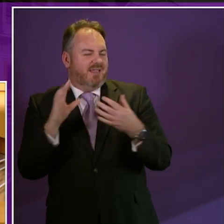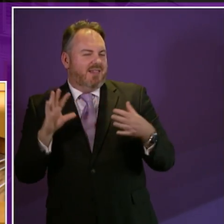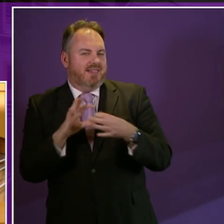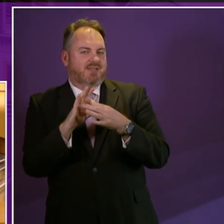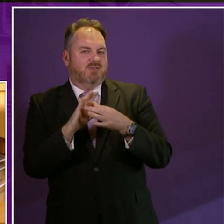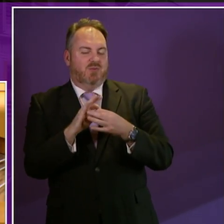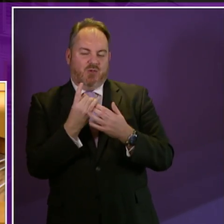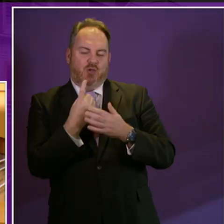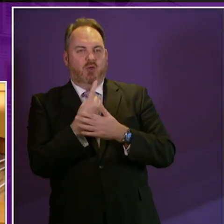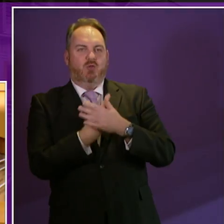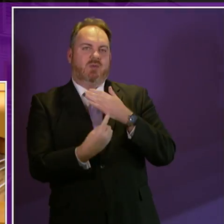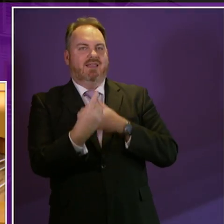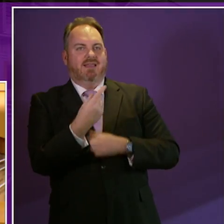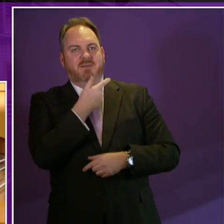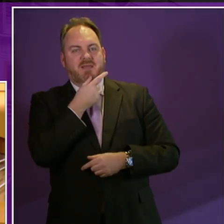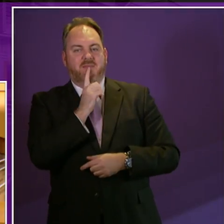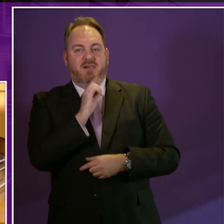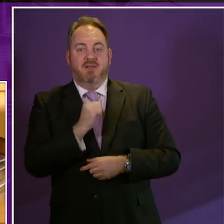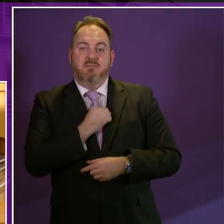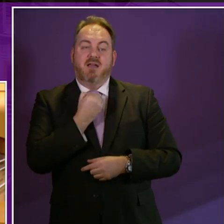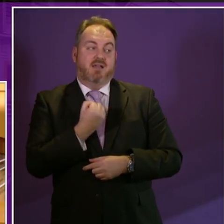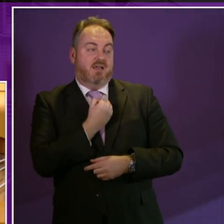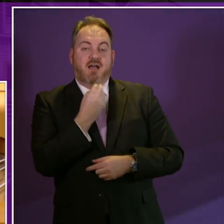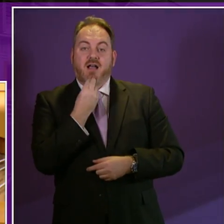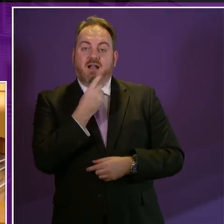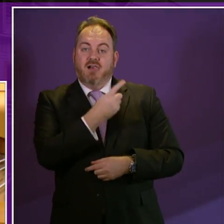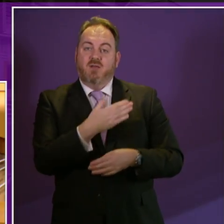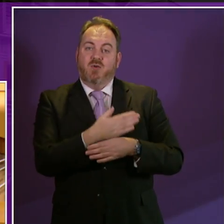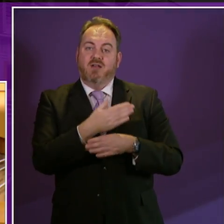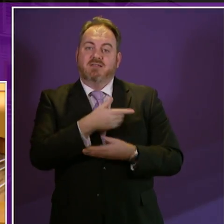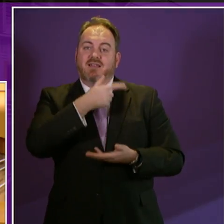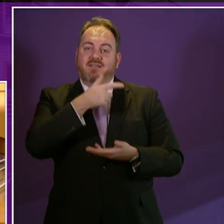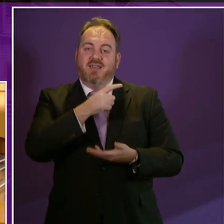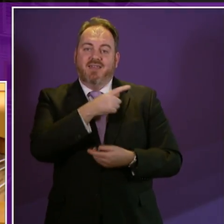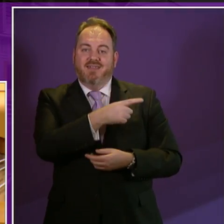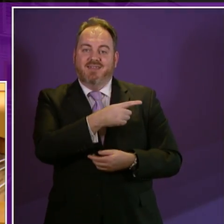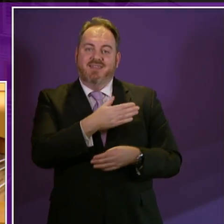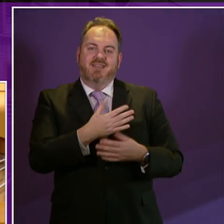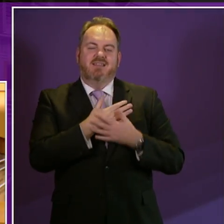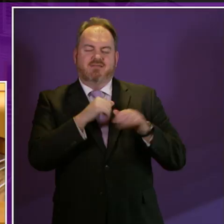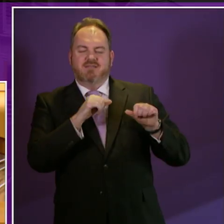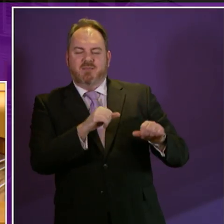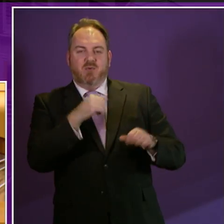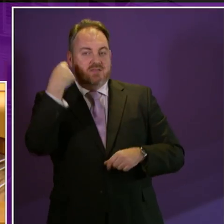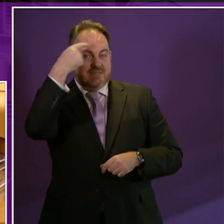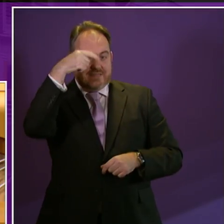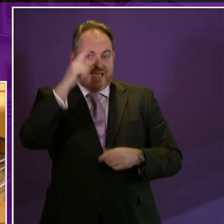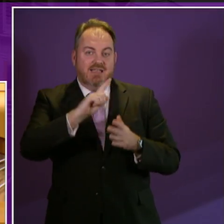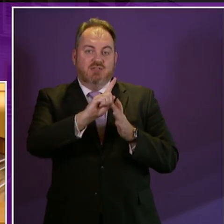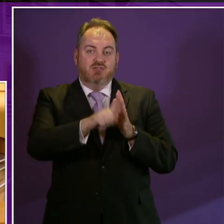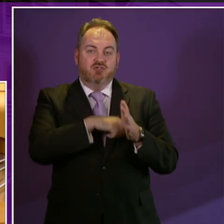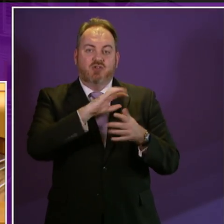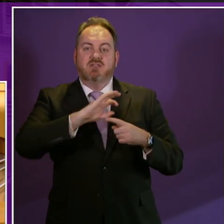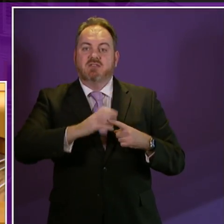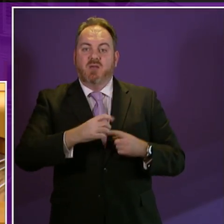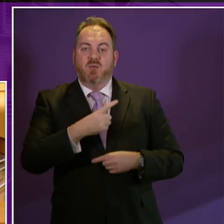like to tell you about my uncle, who works in a cafe and as a gardener. He's a St Johnston football club fan, probably their biggest